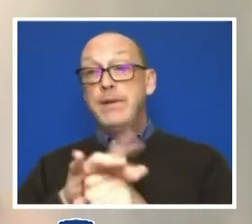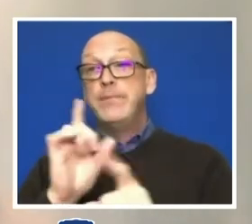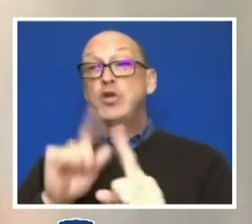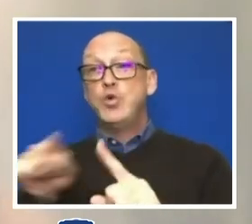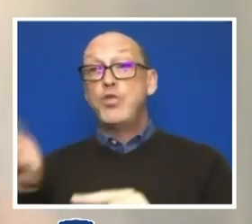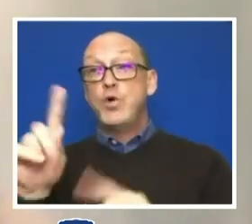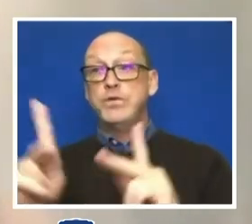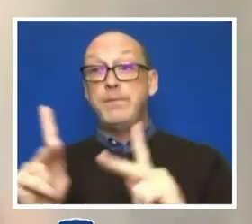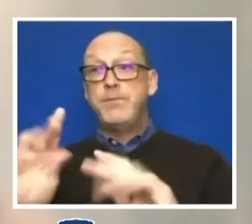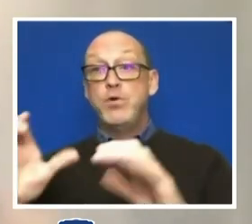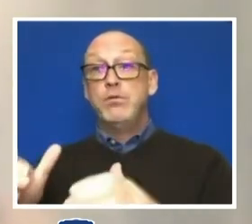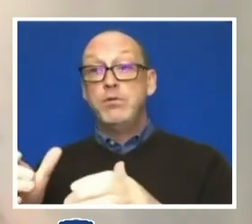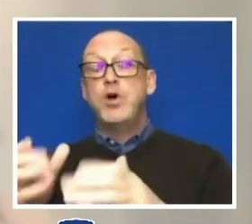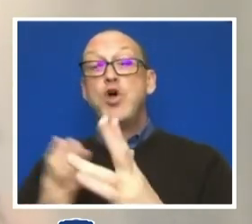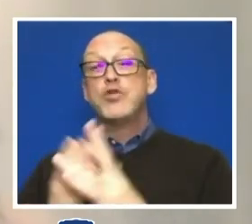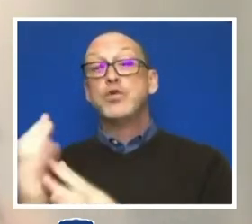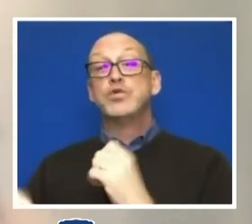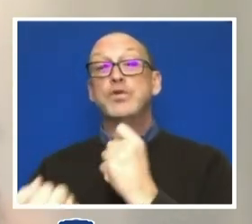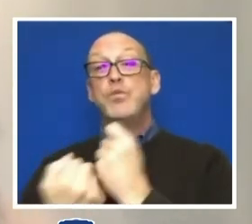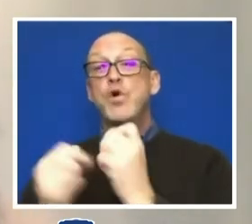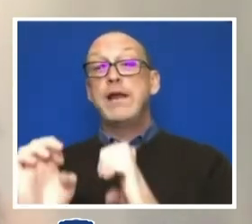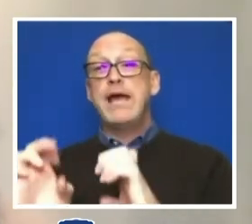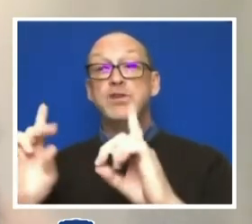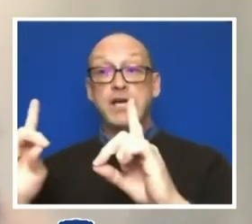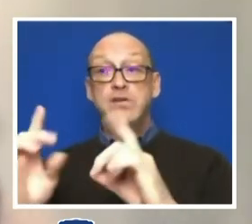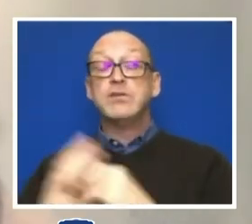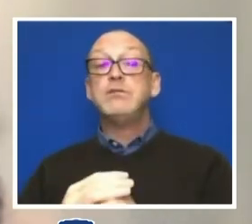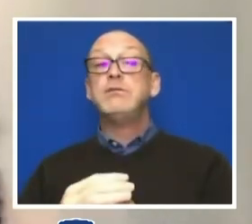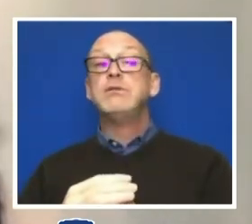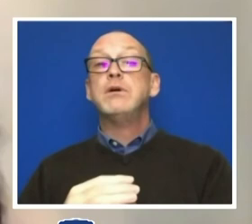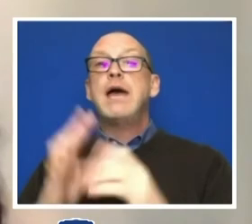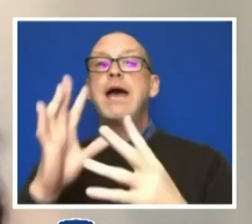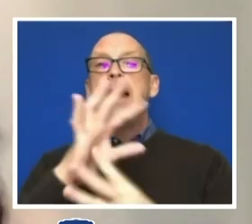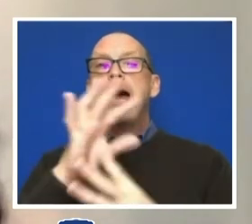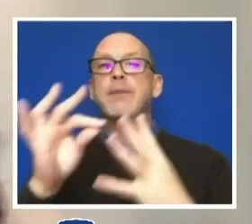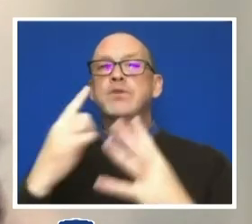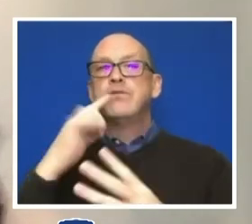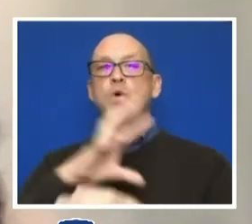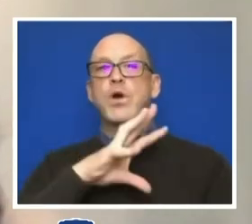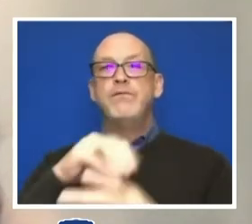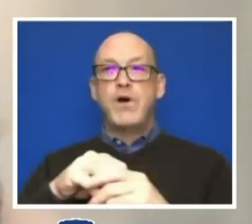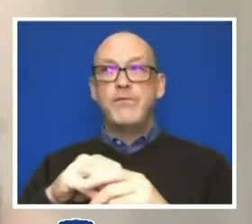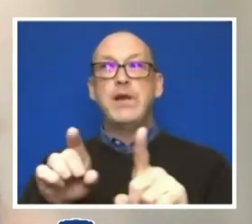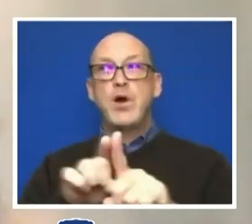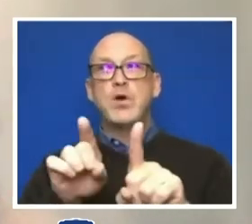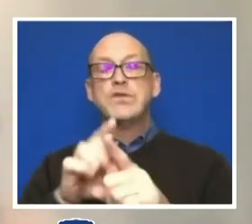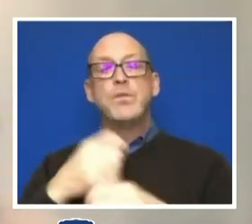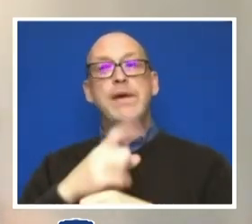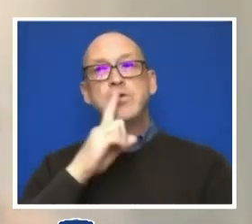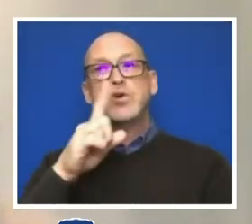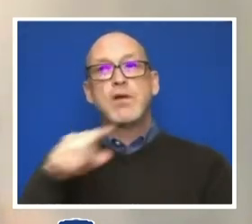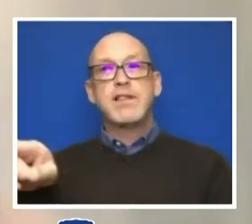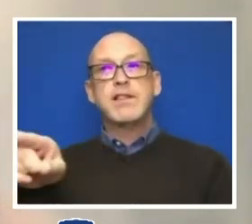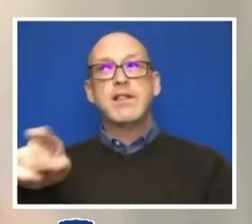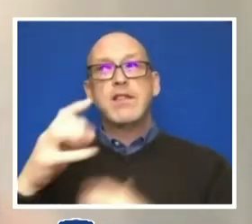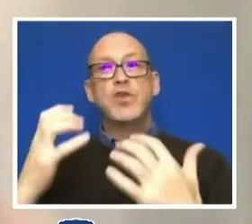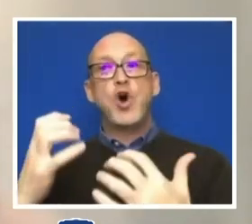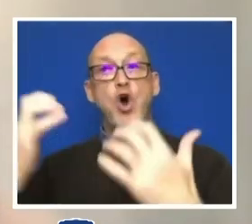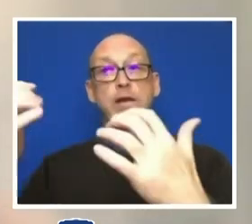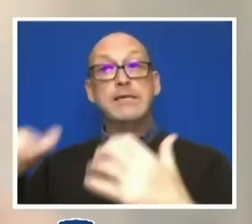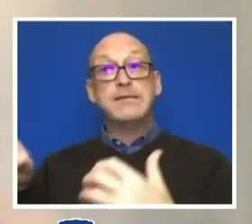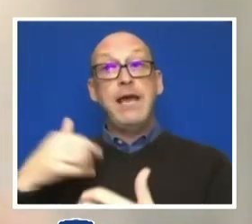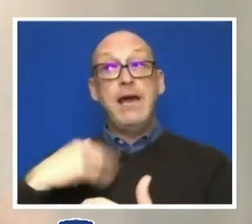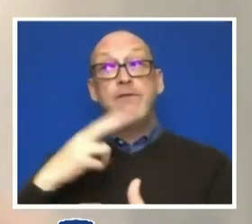through support and education options for involvement as well to make sure that that audience has a voice.